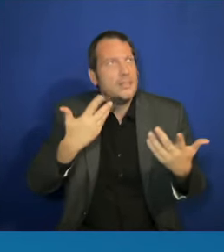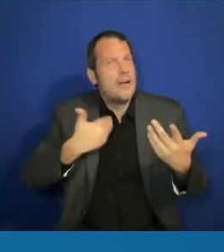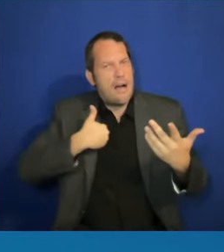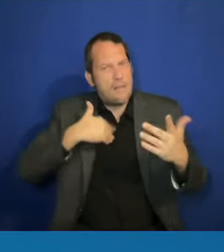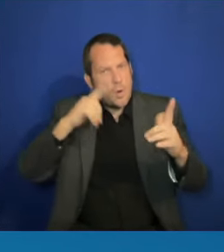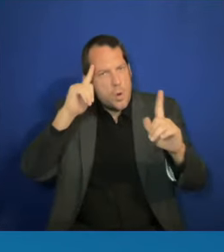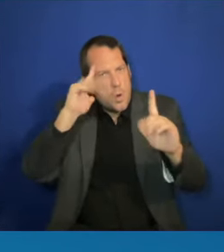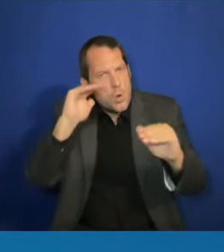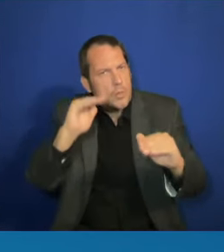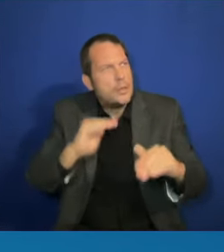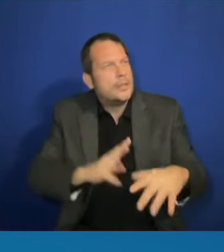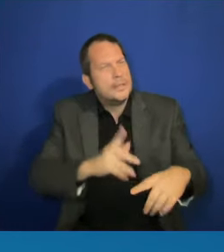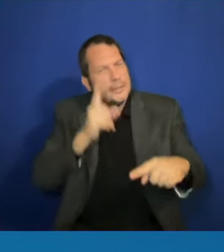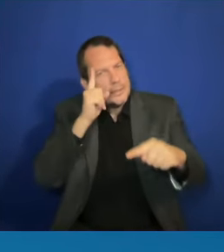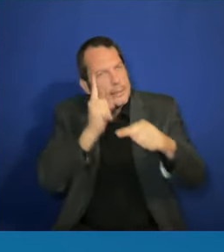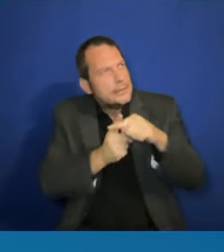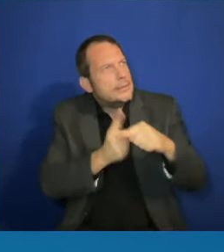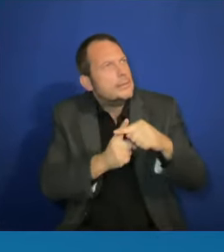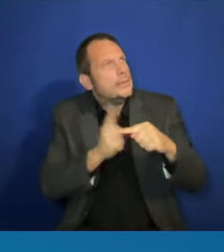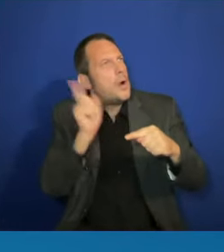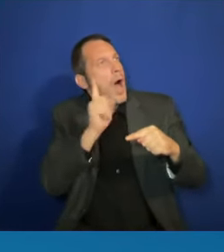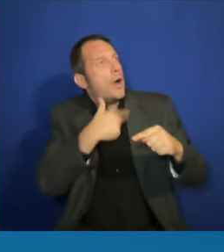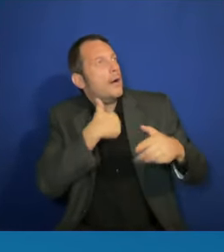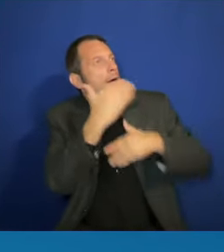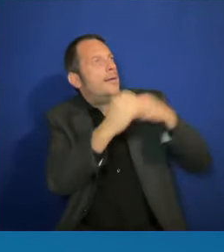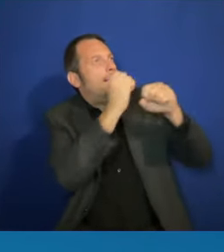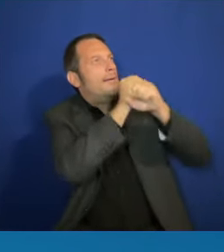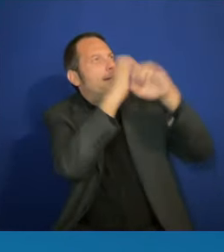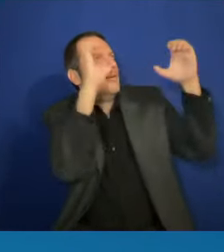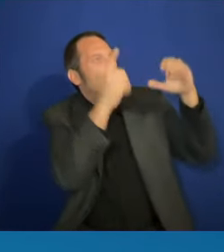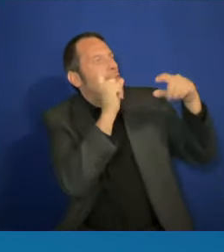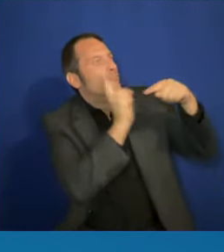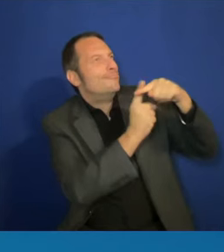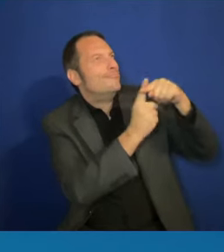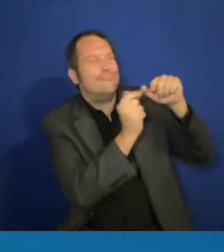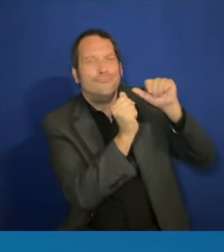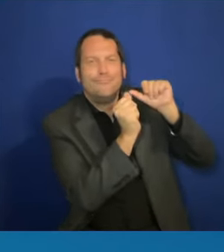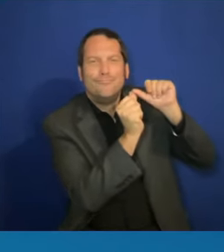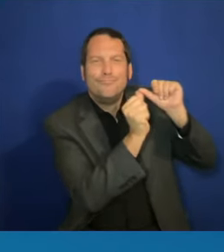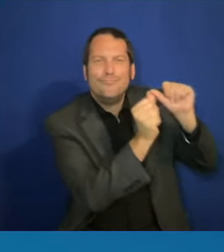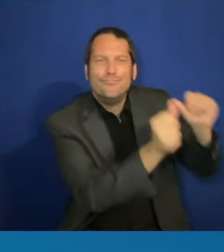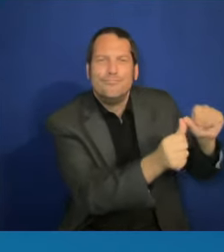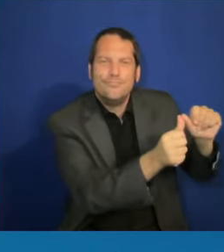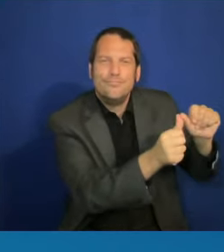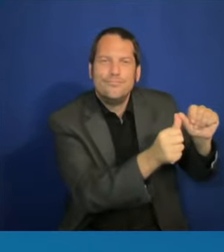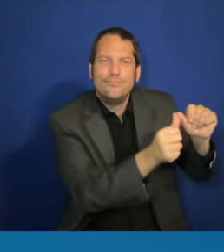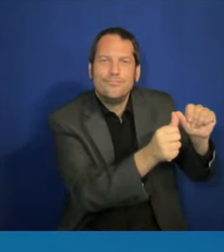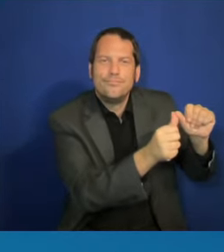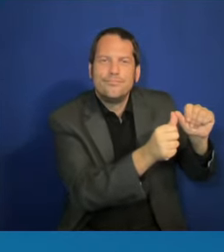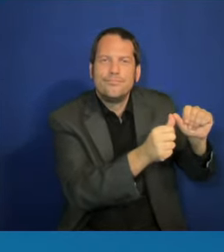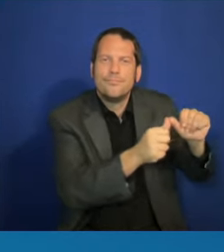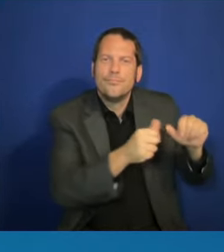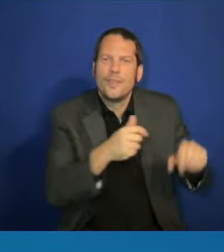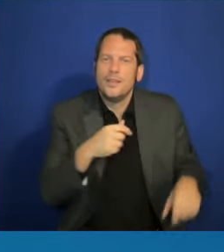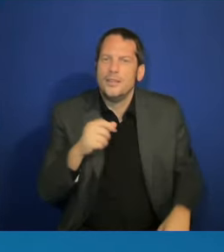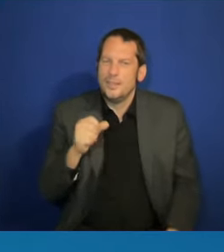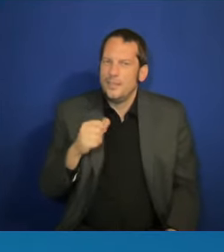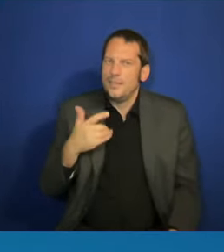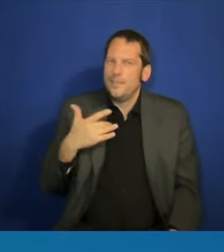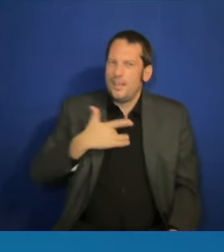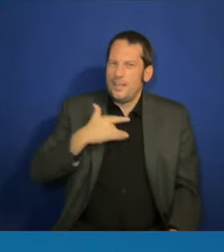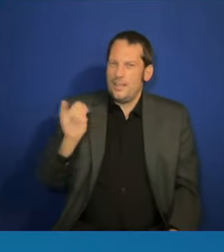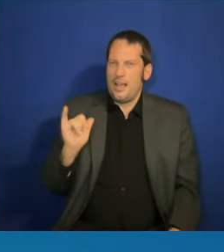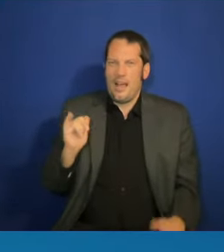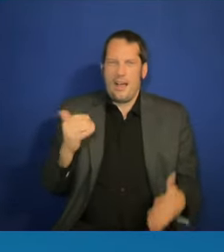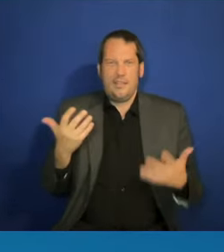like this moment, this inflection point that we're at has galvanized us, has lit a fire under our butts